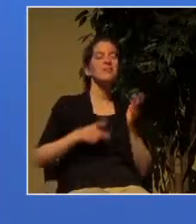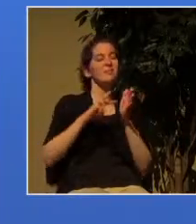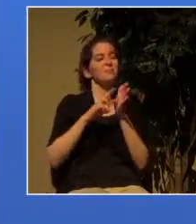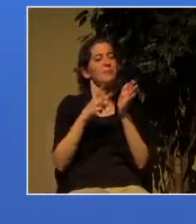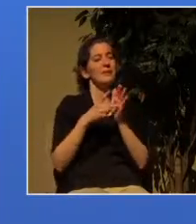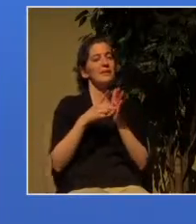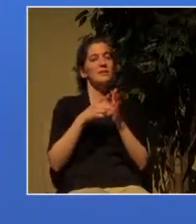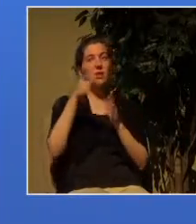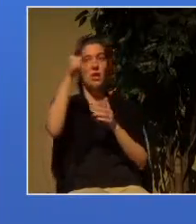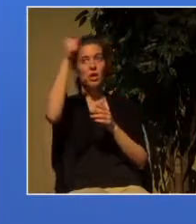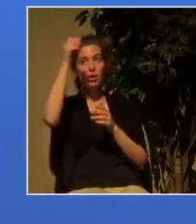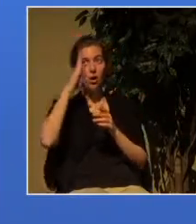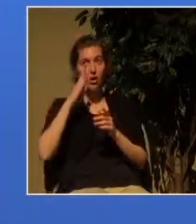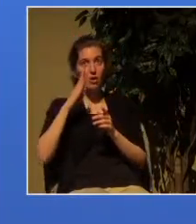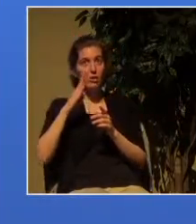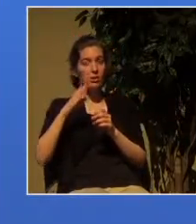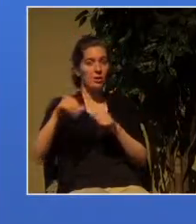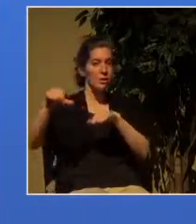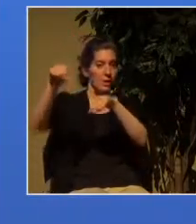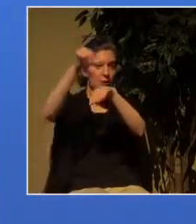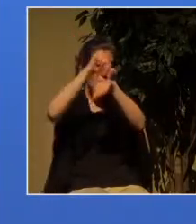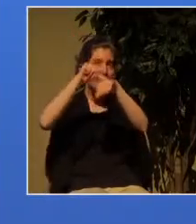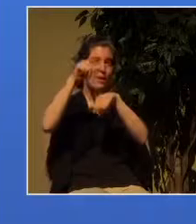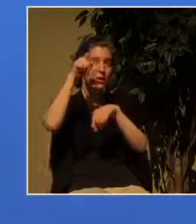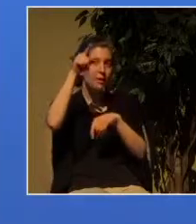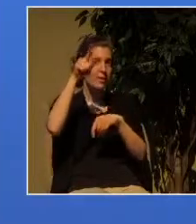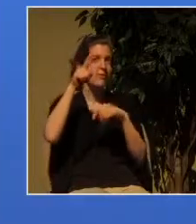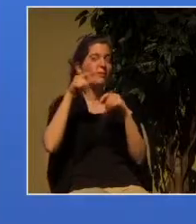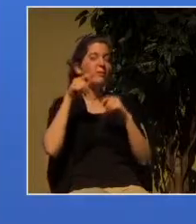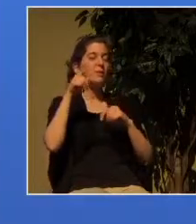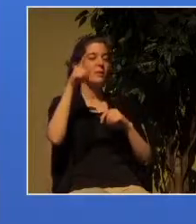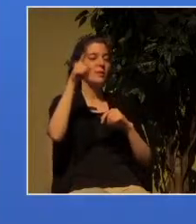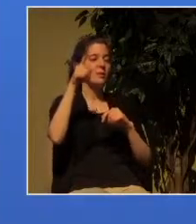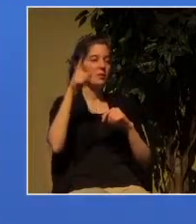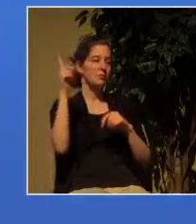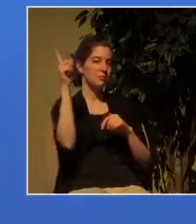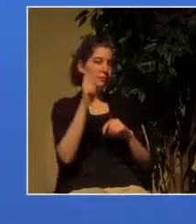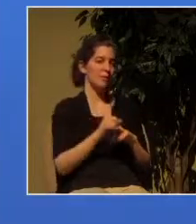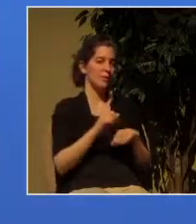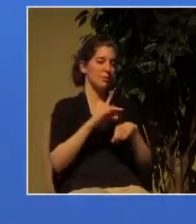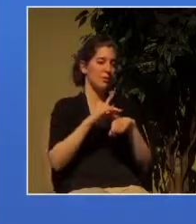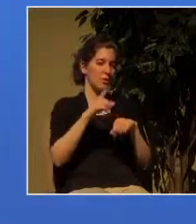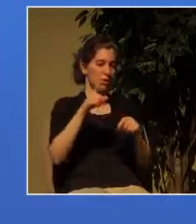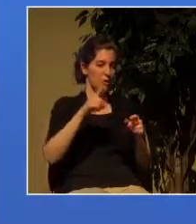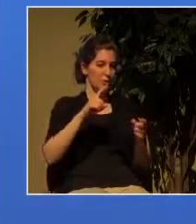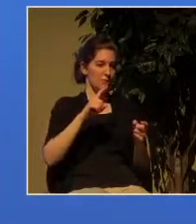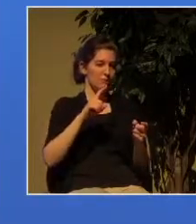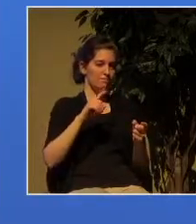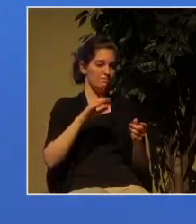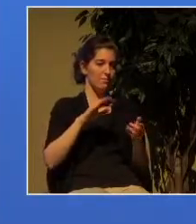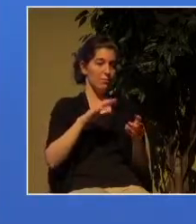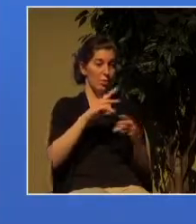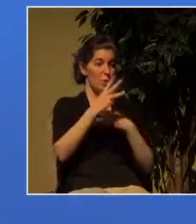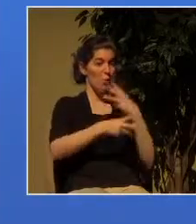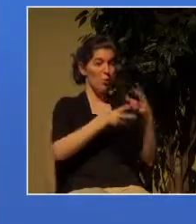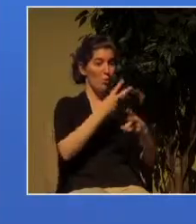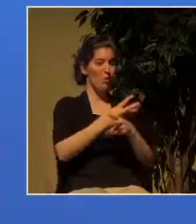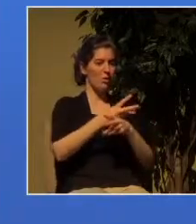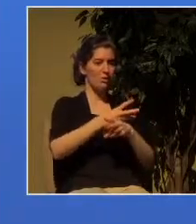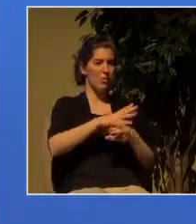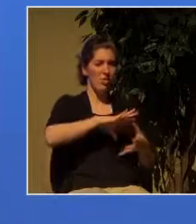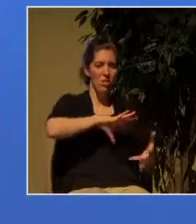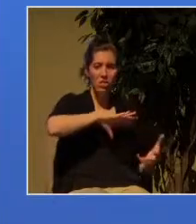to restore a fallen and broken world back to God into all the blessings of his kingdom